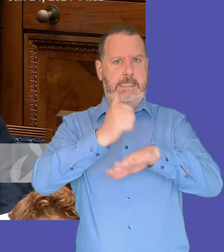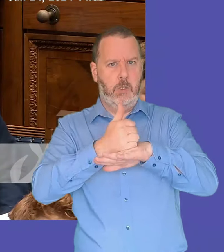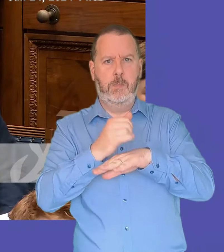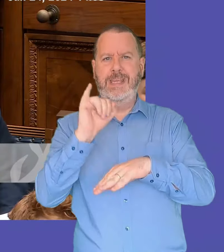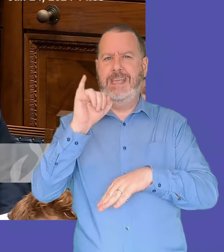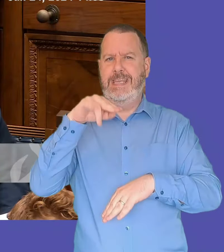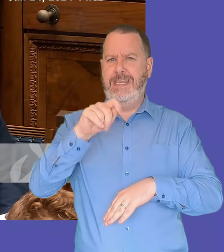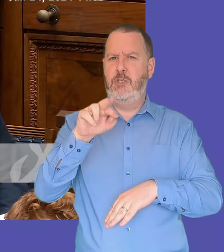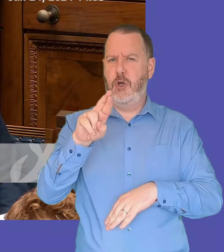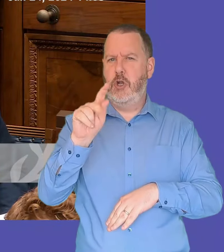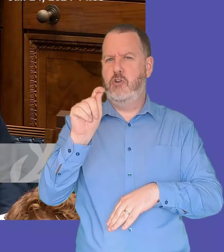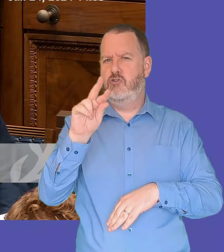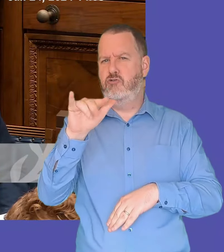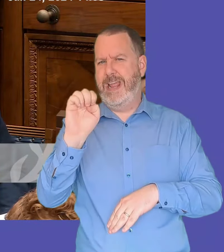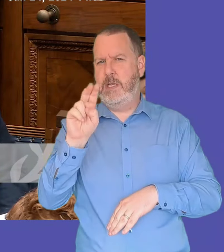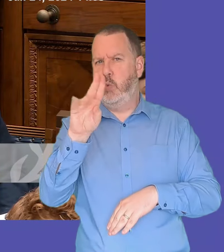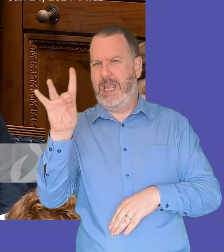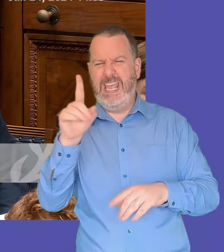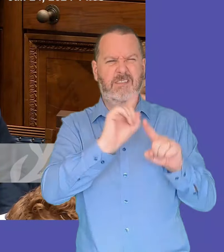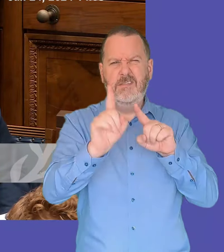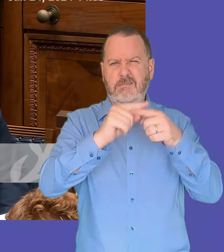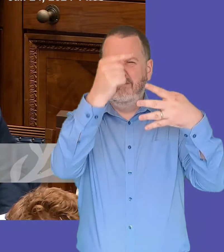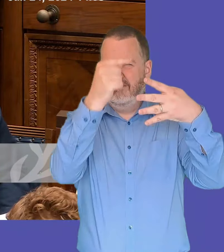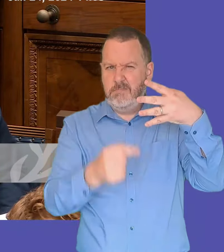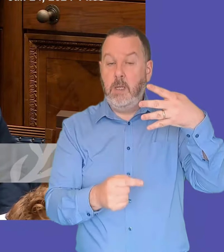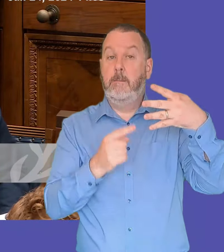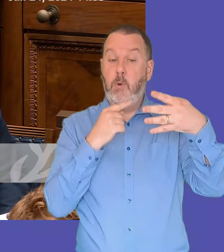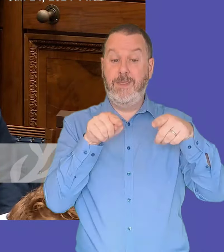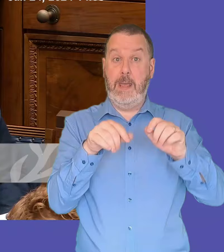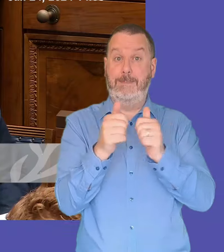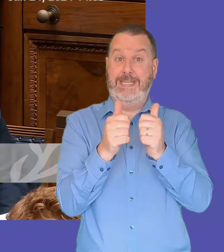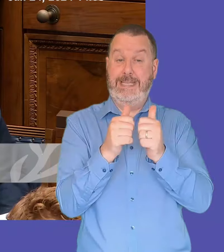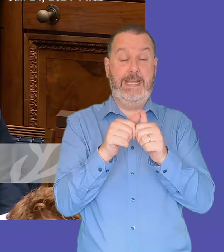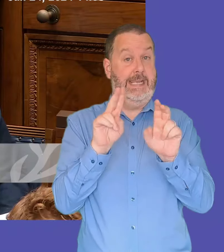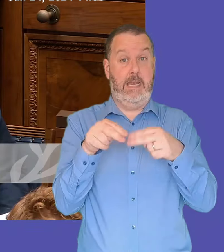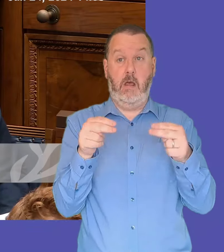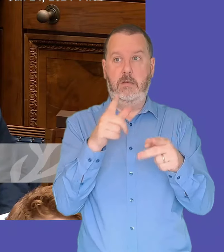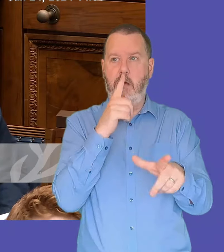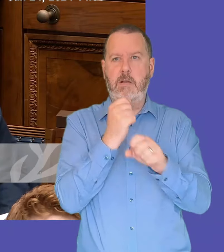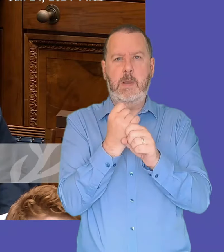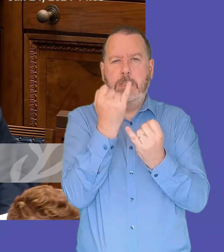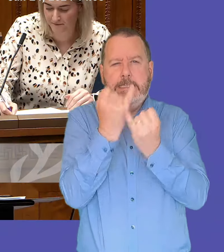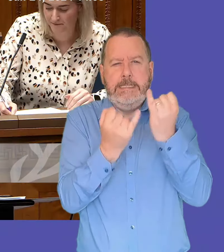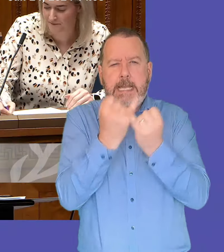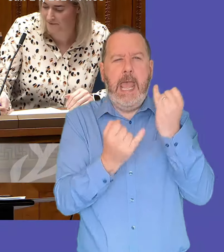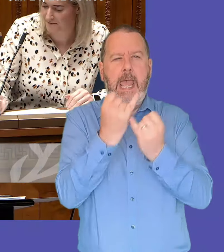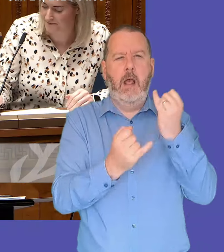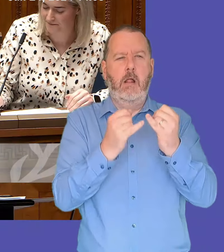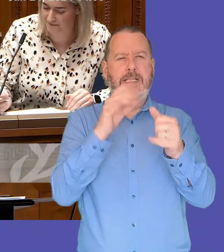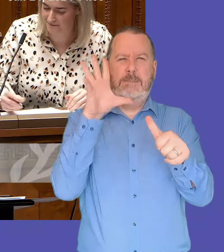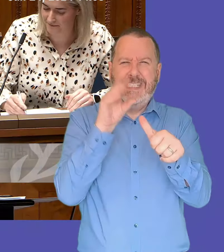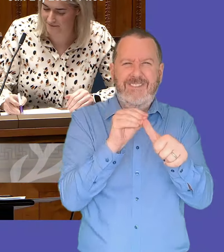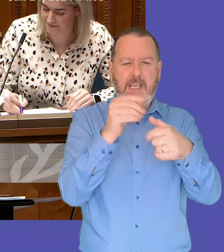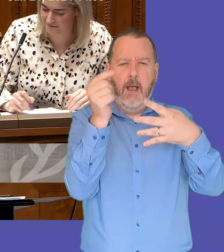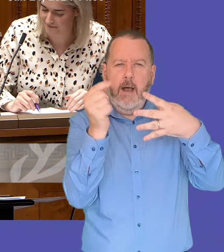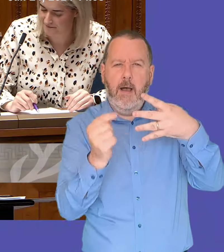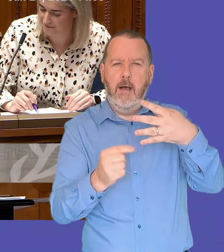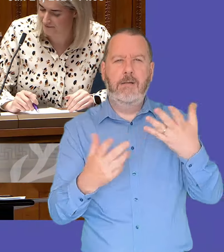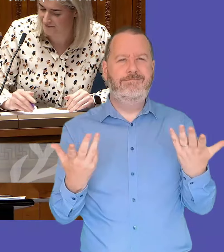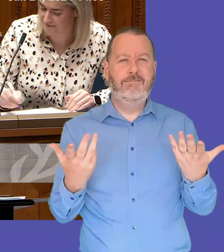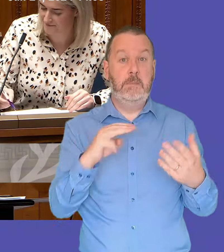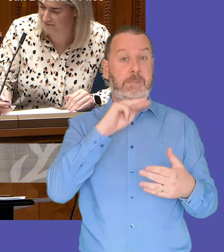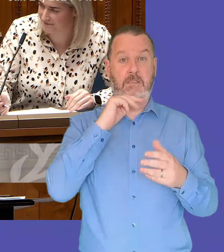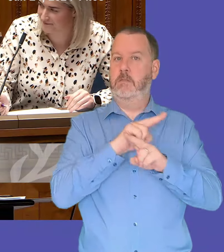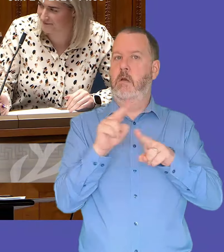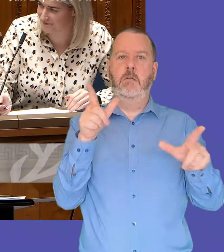-trade uk it did not deal with specific if i could say the word specific issues and therefore discussions did not include